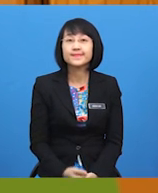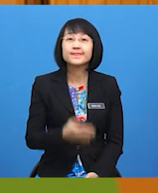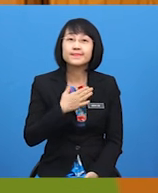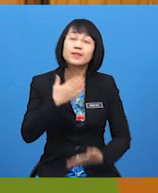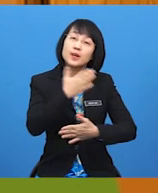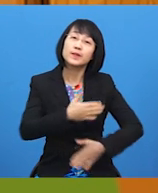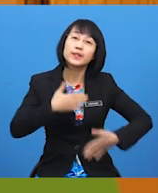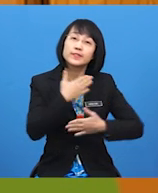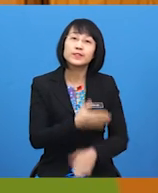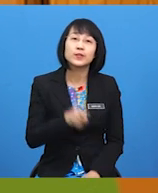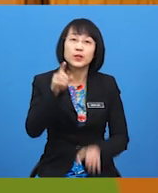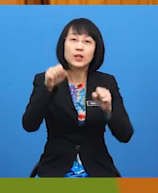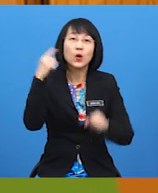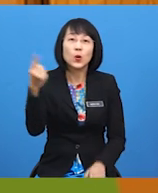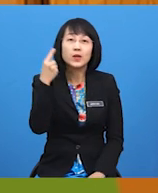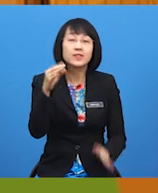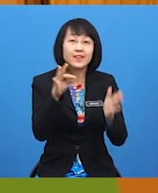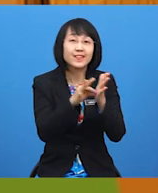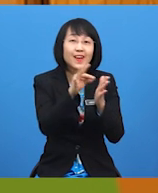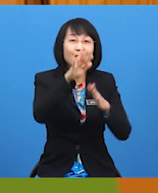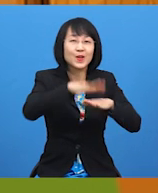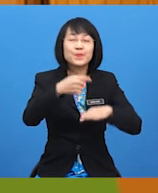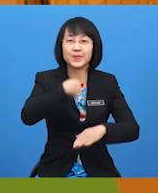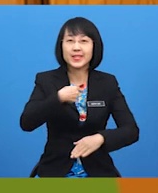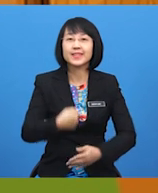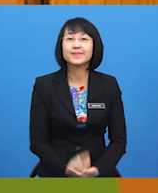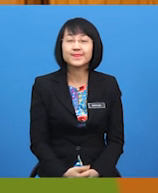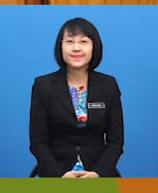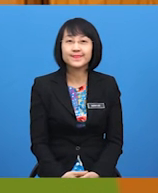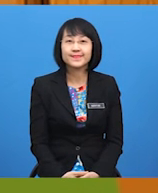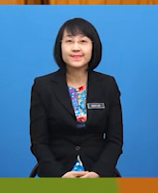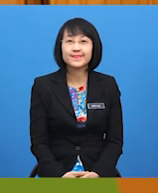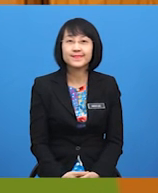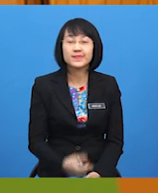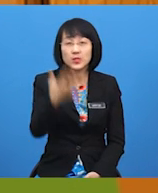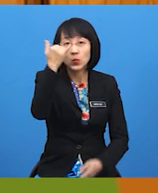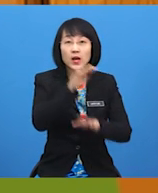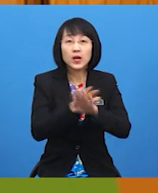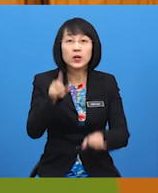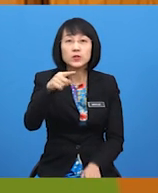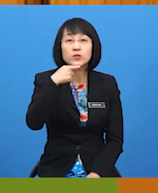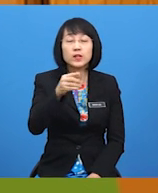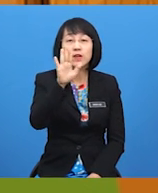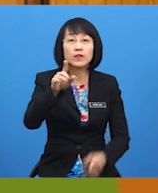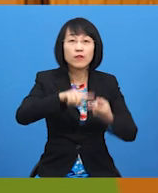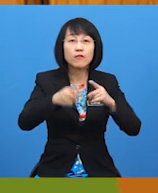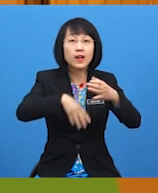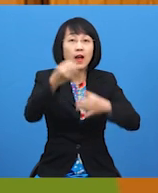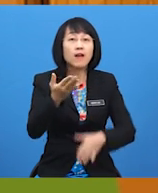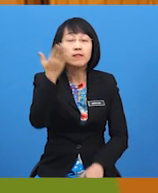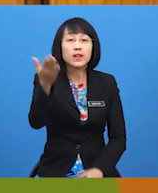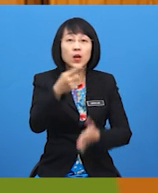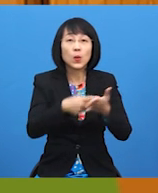My pleasure. You can always count on me. Why don't you tell your friends out there